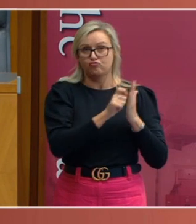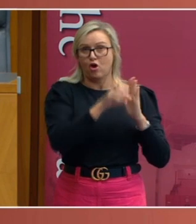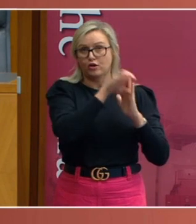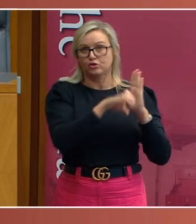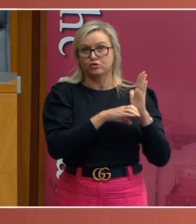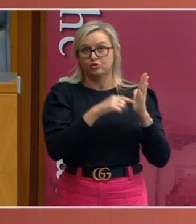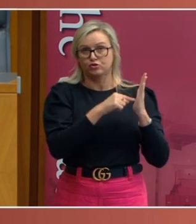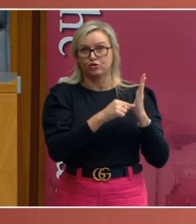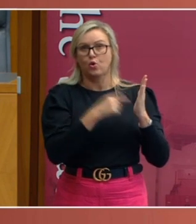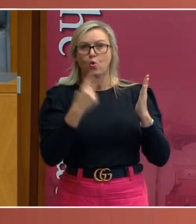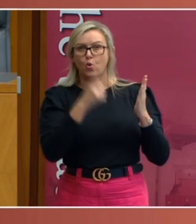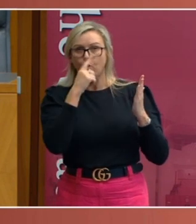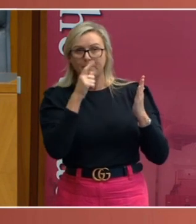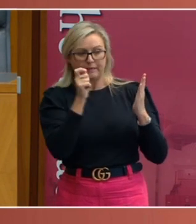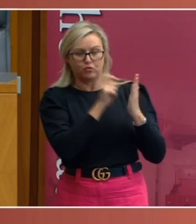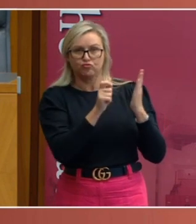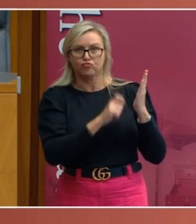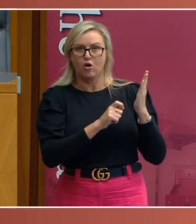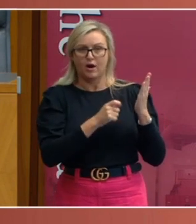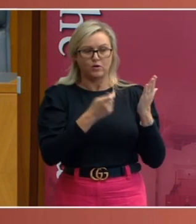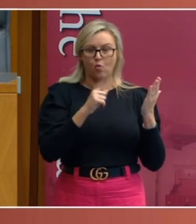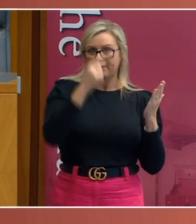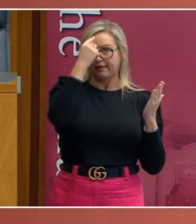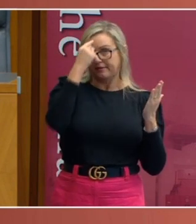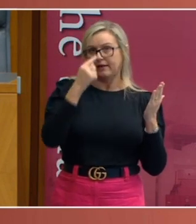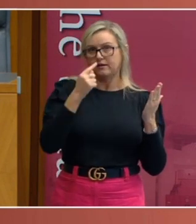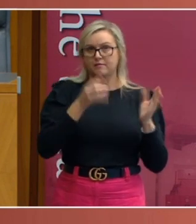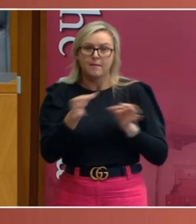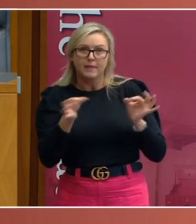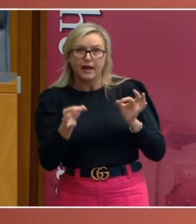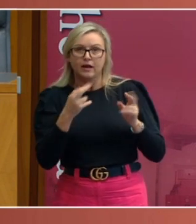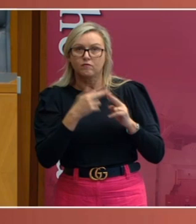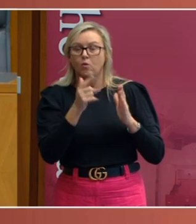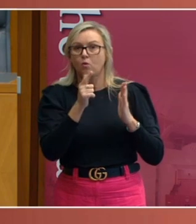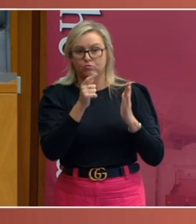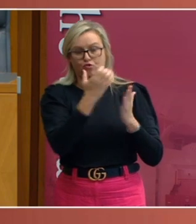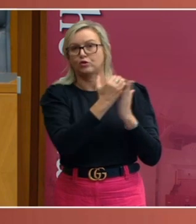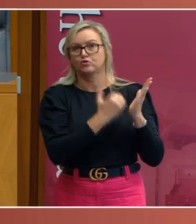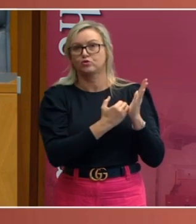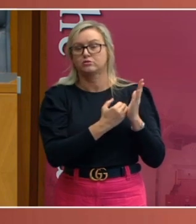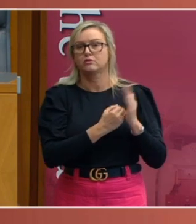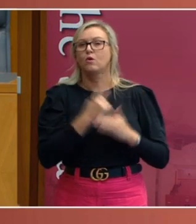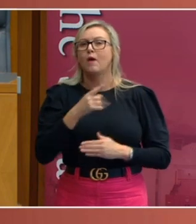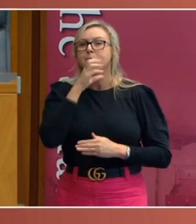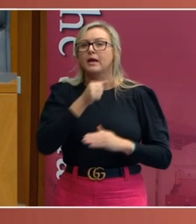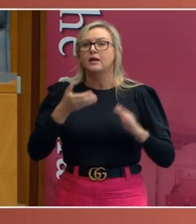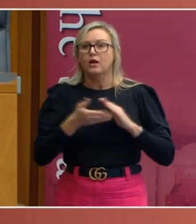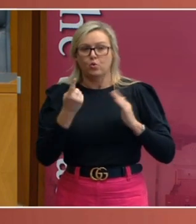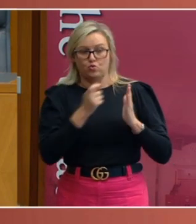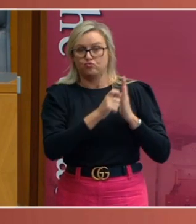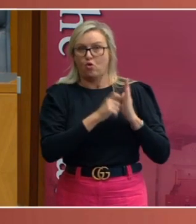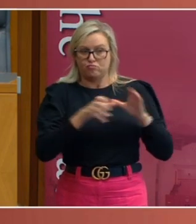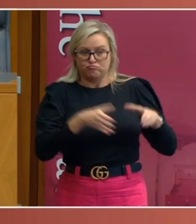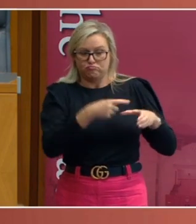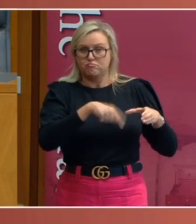various framers over time. Samuel Griffith, for example, considered that section 92 was